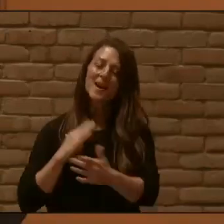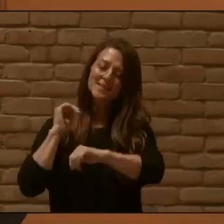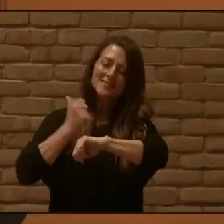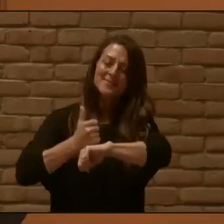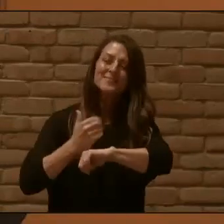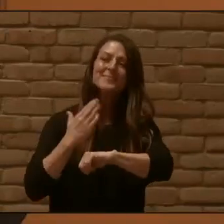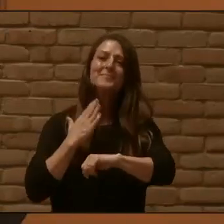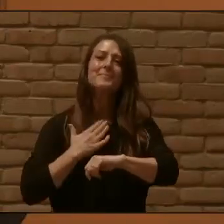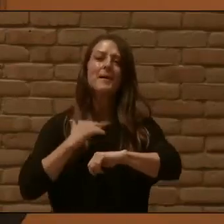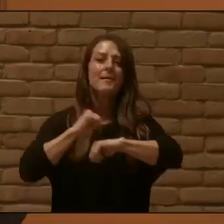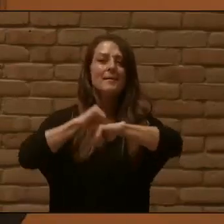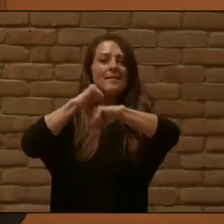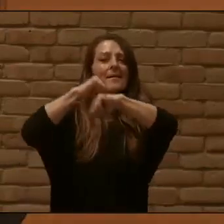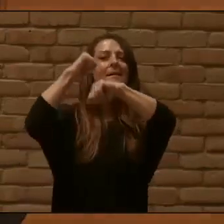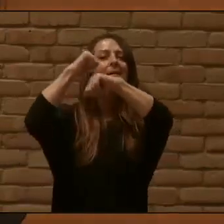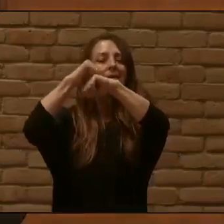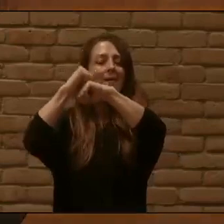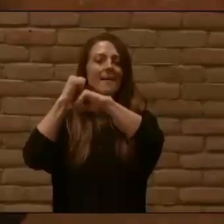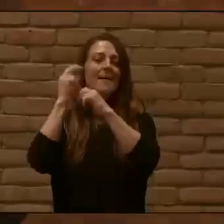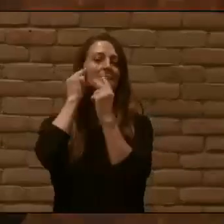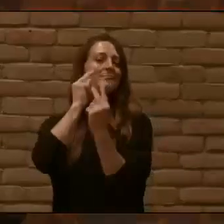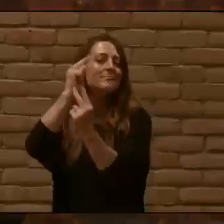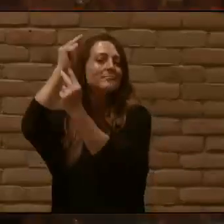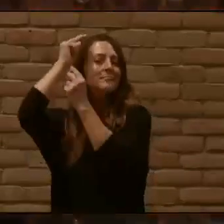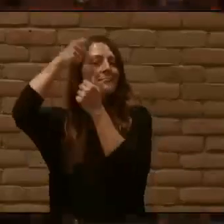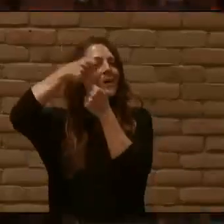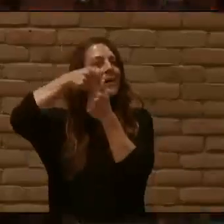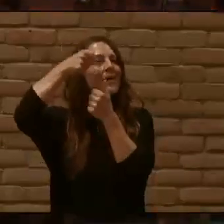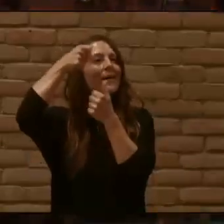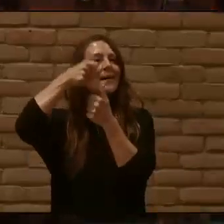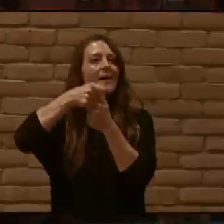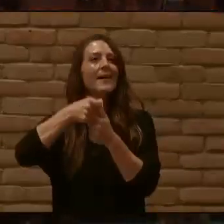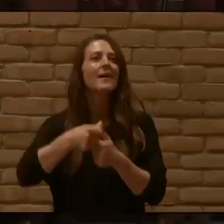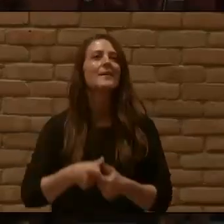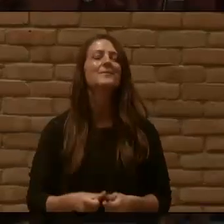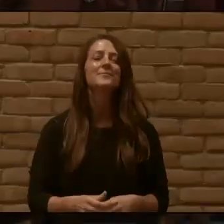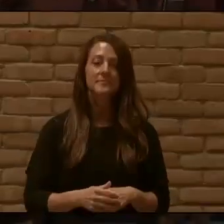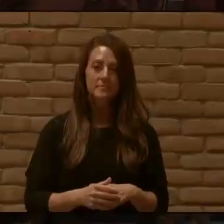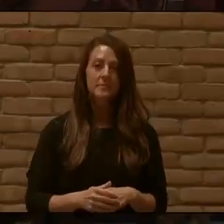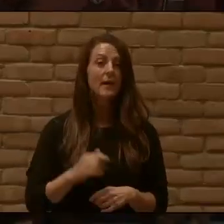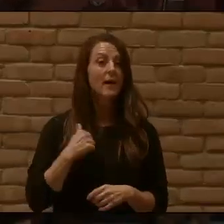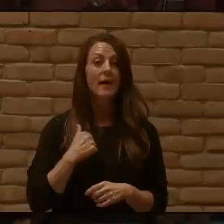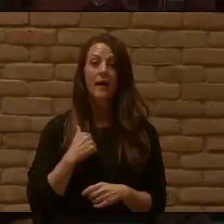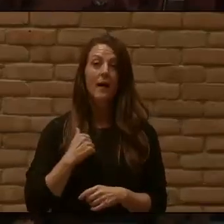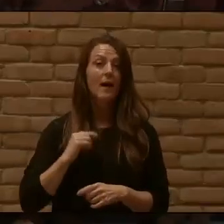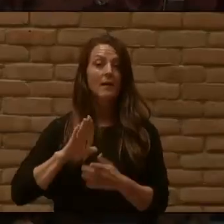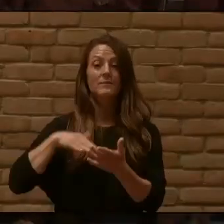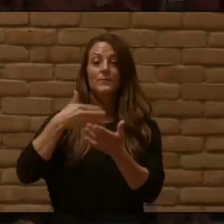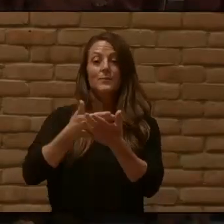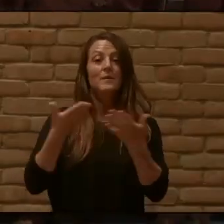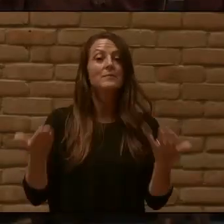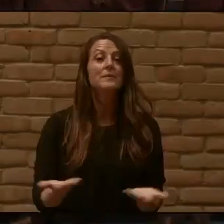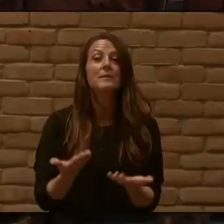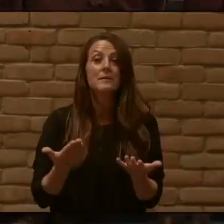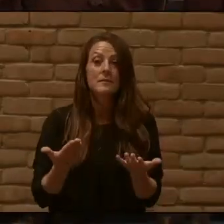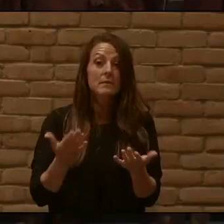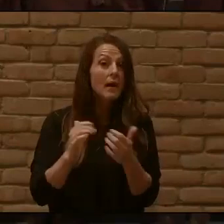heaven-easer Hither by thy help I come